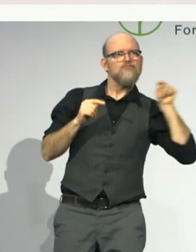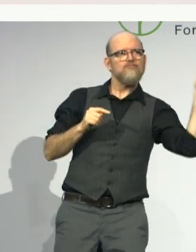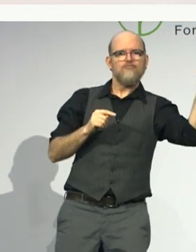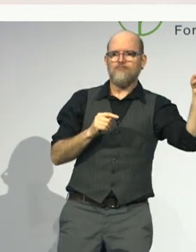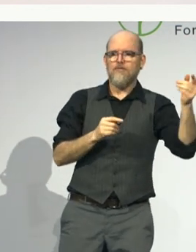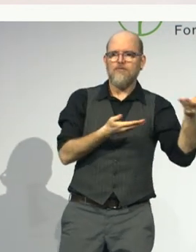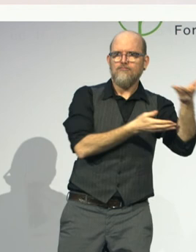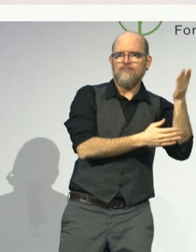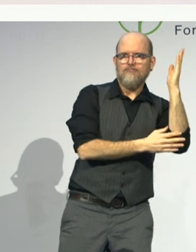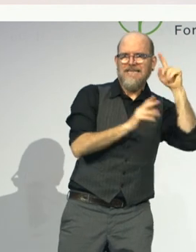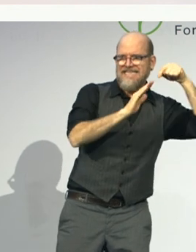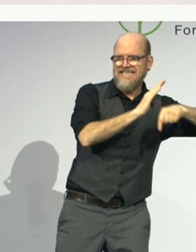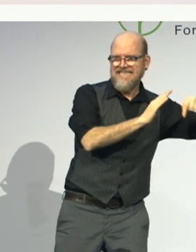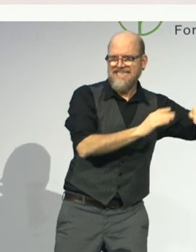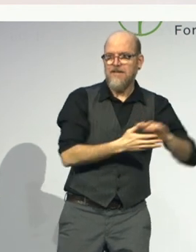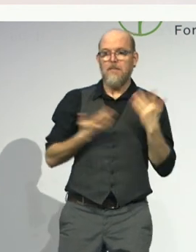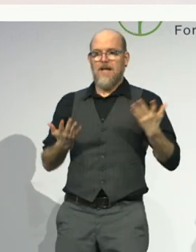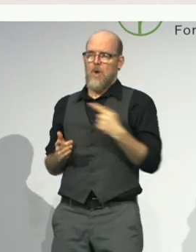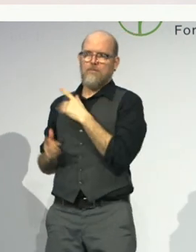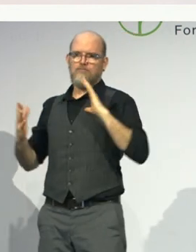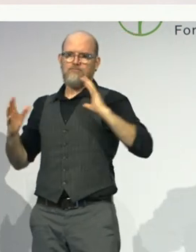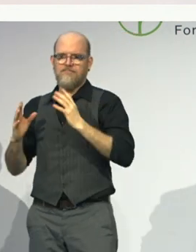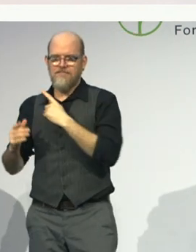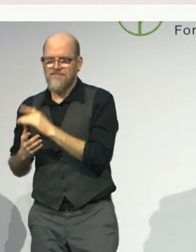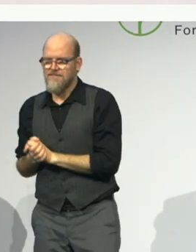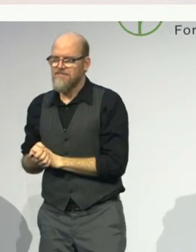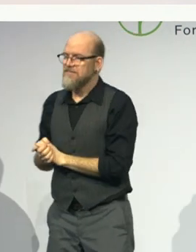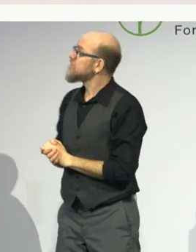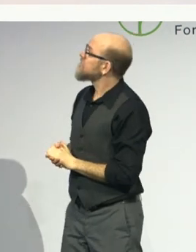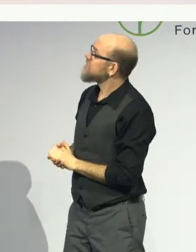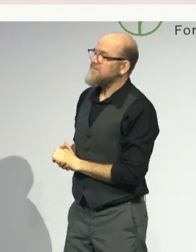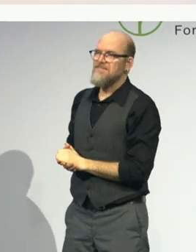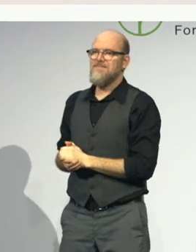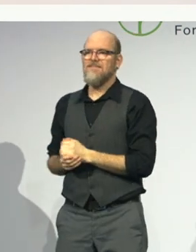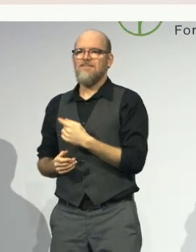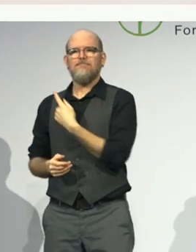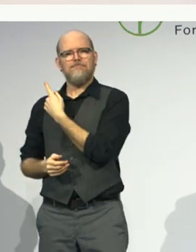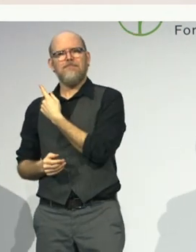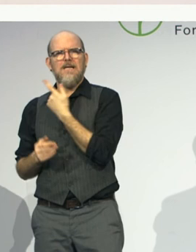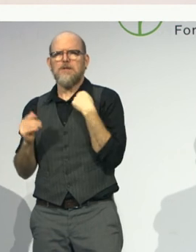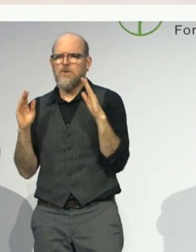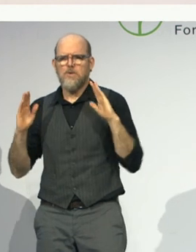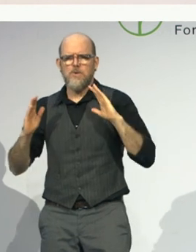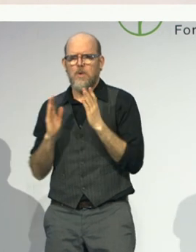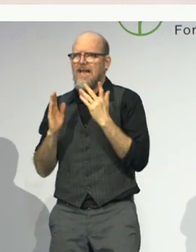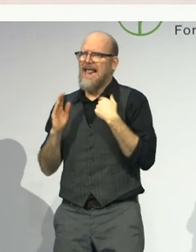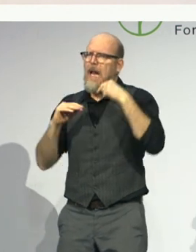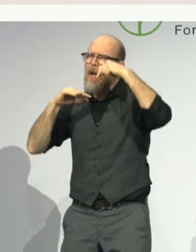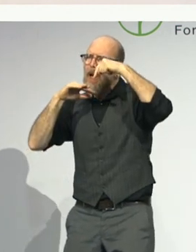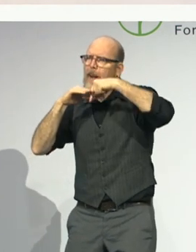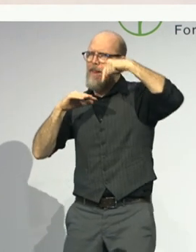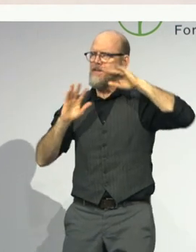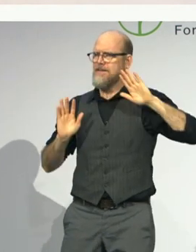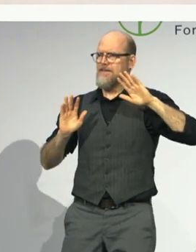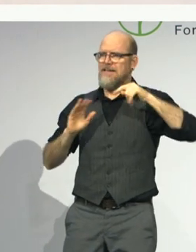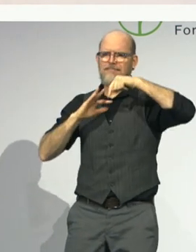does not capture what I'm going to show you today, what courts have decided. This is just, is there a very explicit